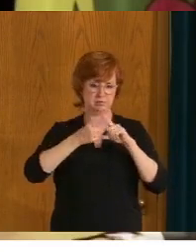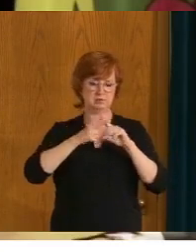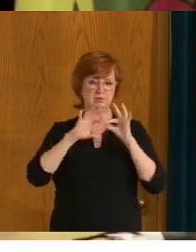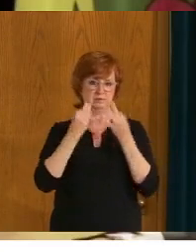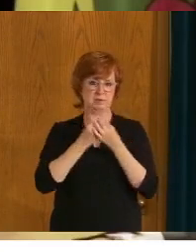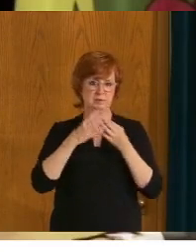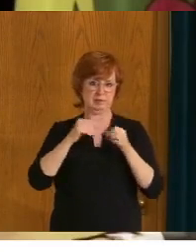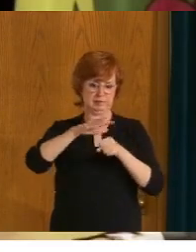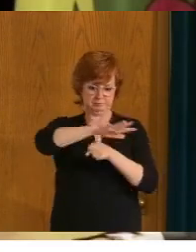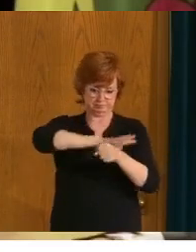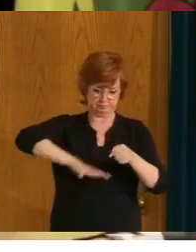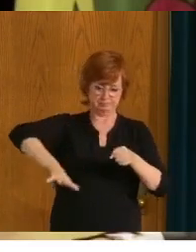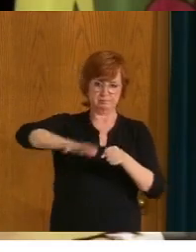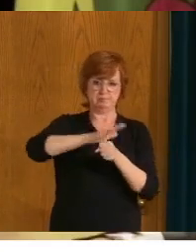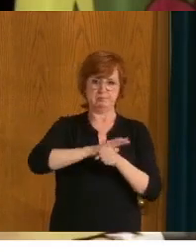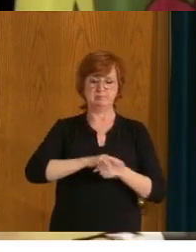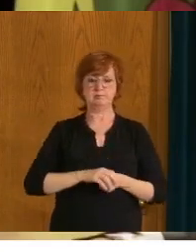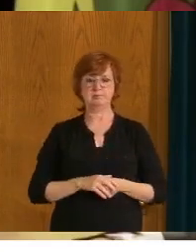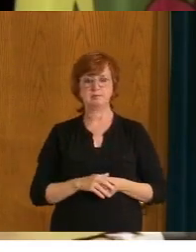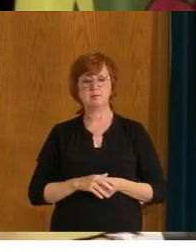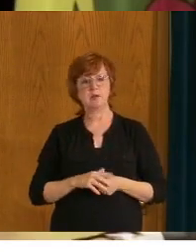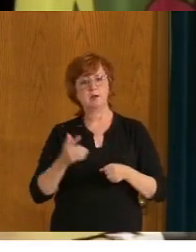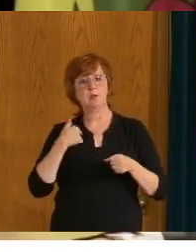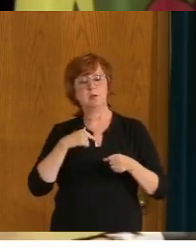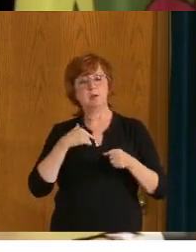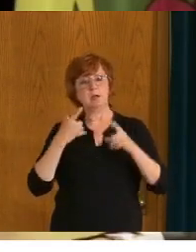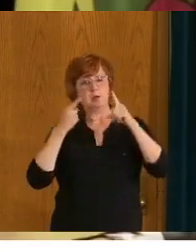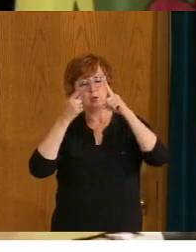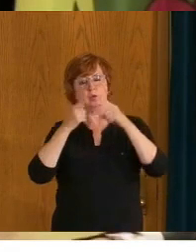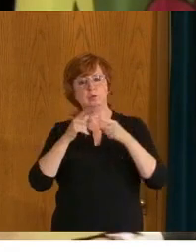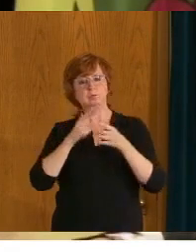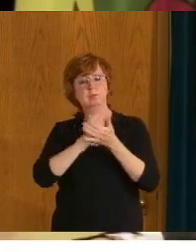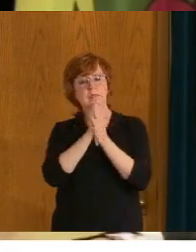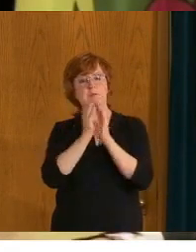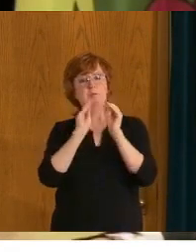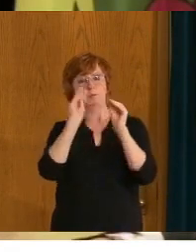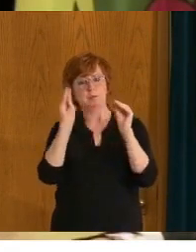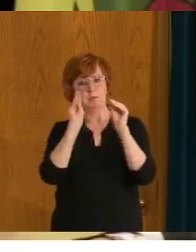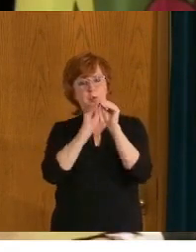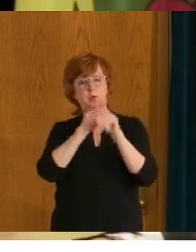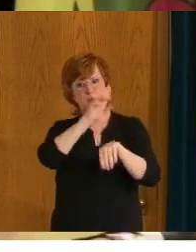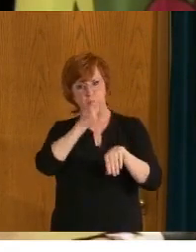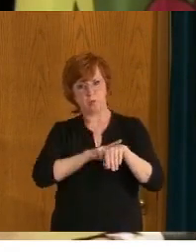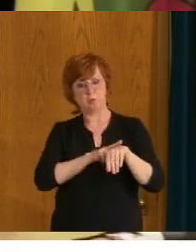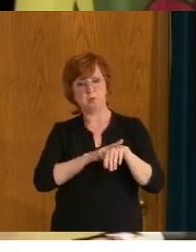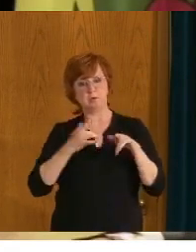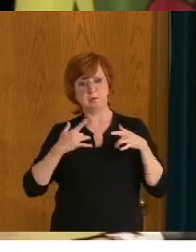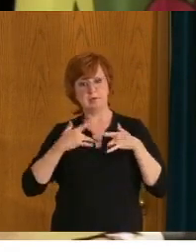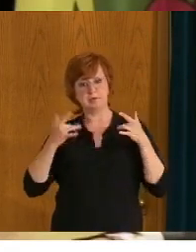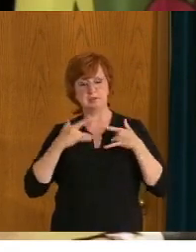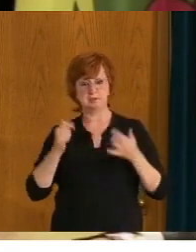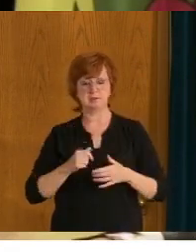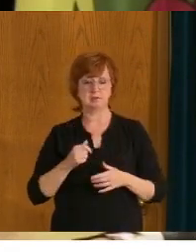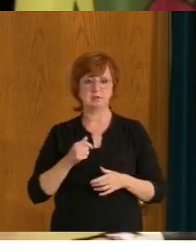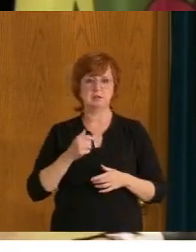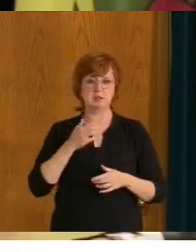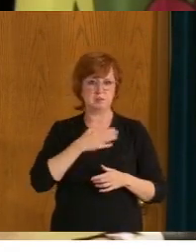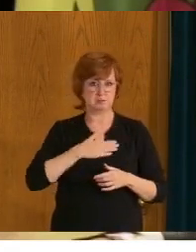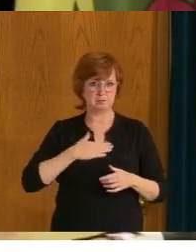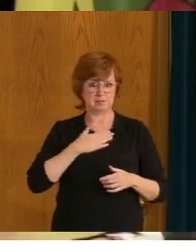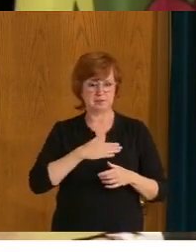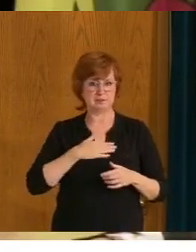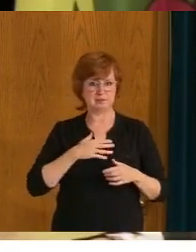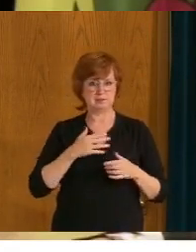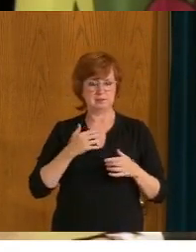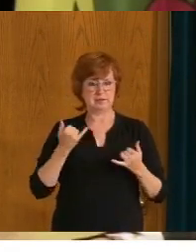society, larger events. You know, I would really urge now, uh, everyone to give some thought to the fact that, uh, now you need to get vaccinated to